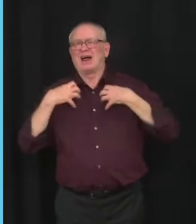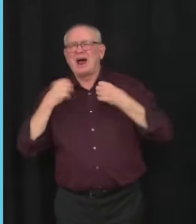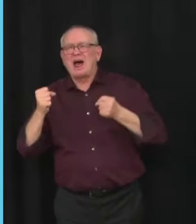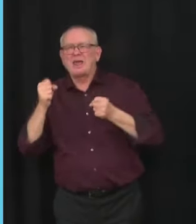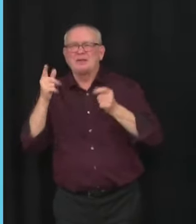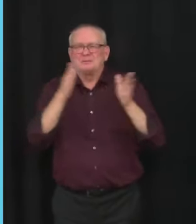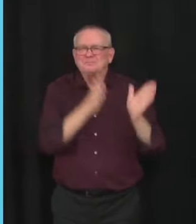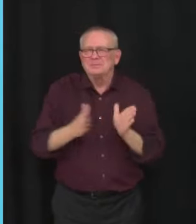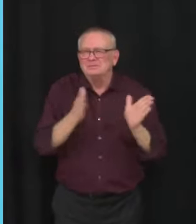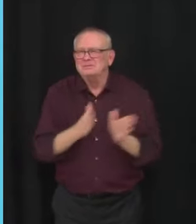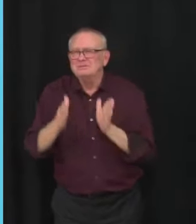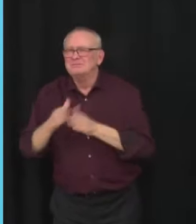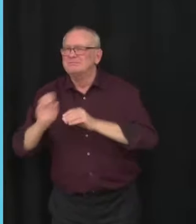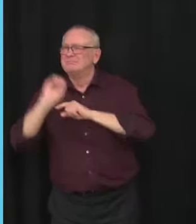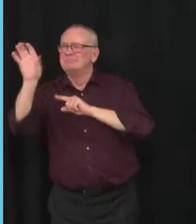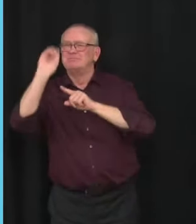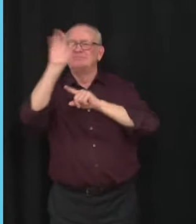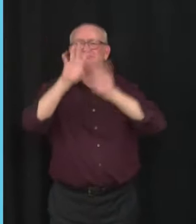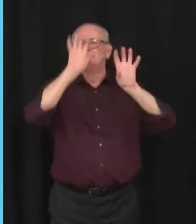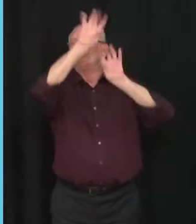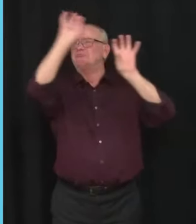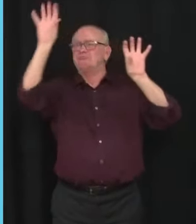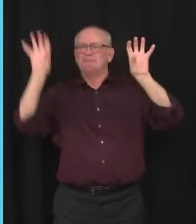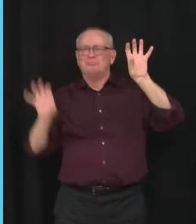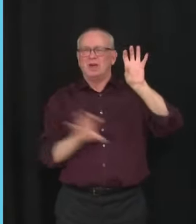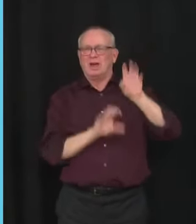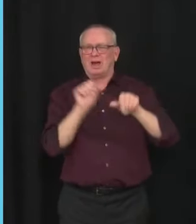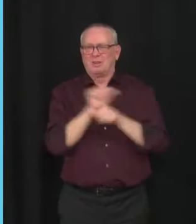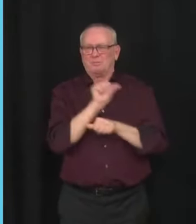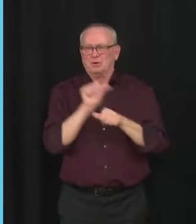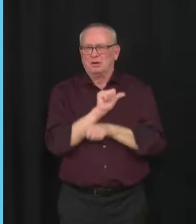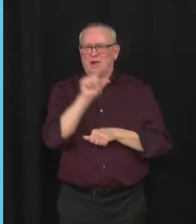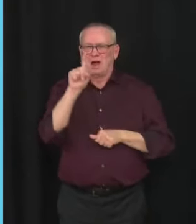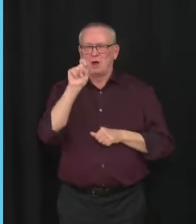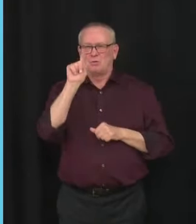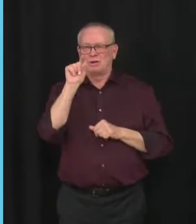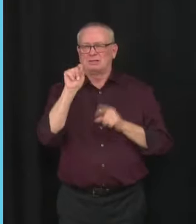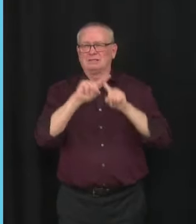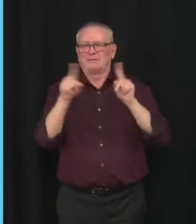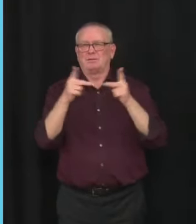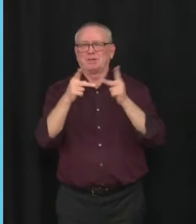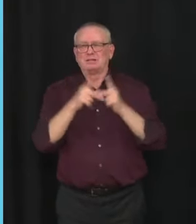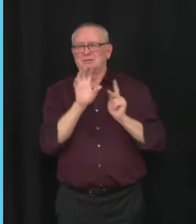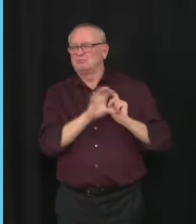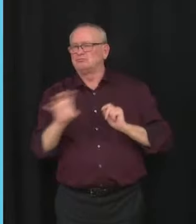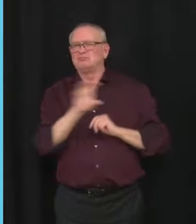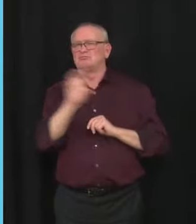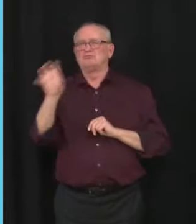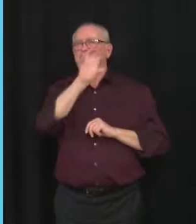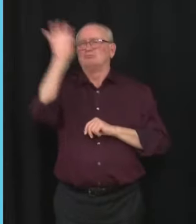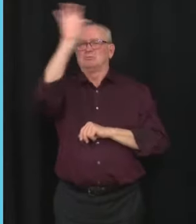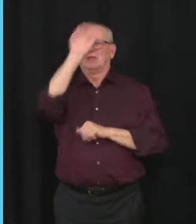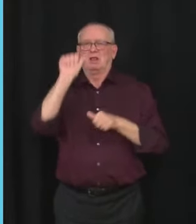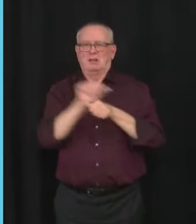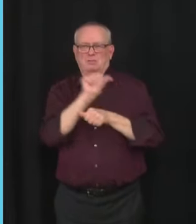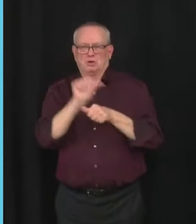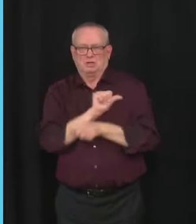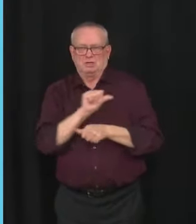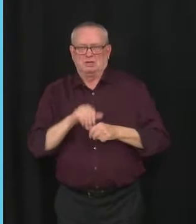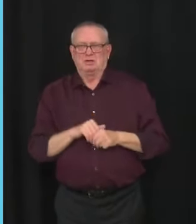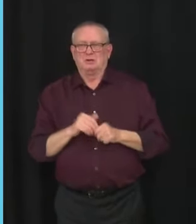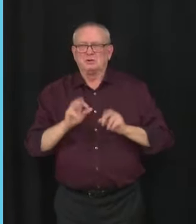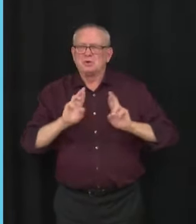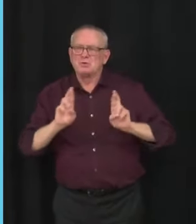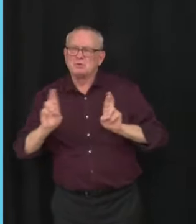distributed to more than 120 locations across the province over the next couple of days. So starting tomorrow